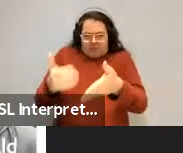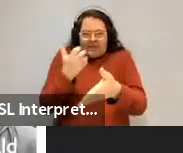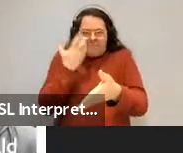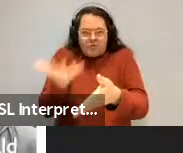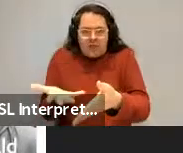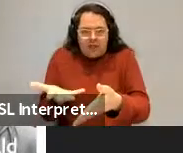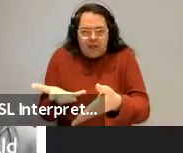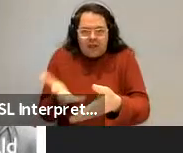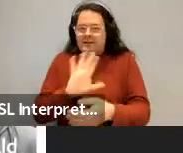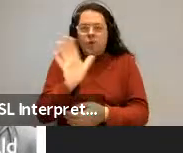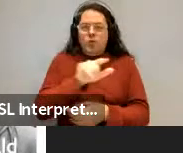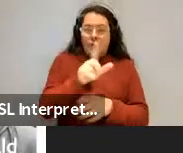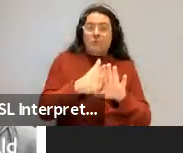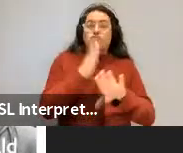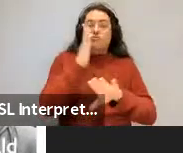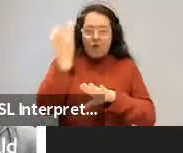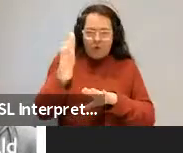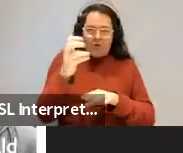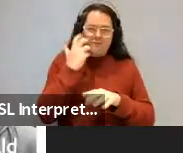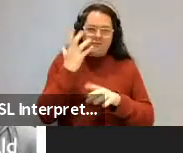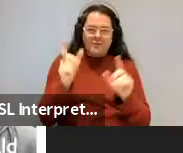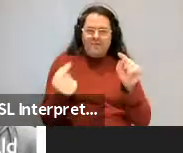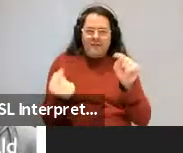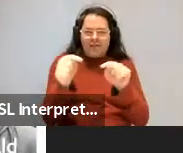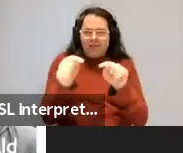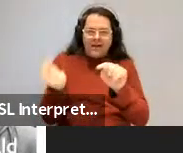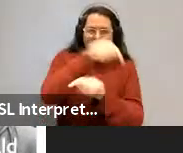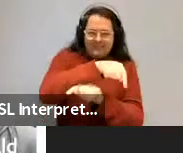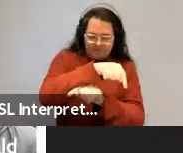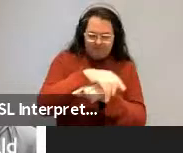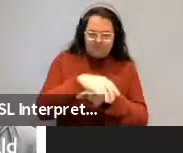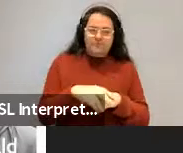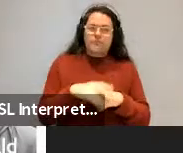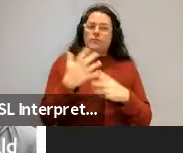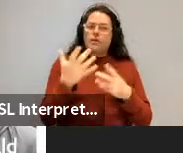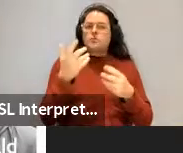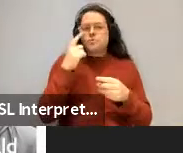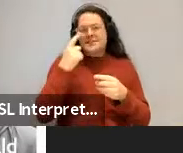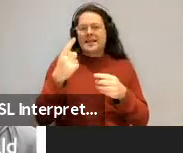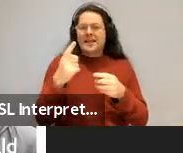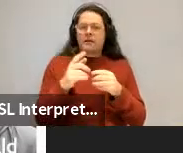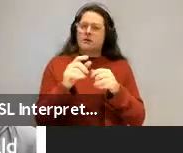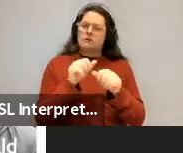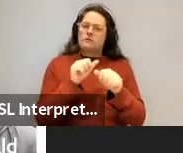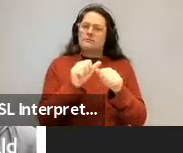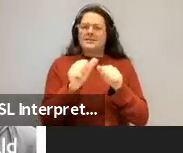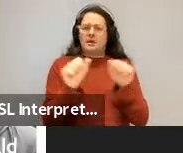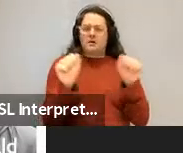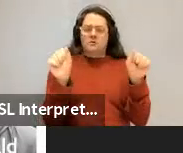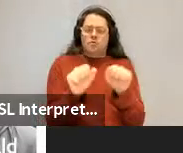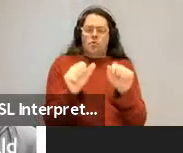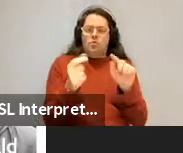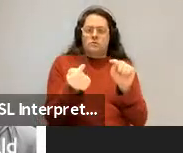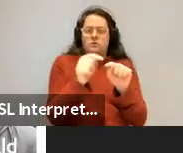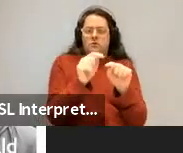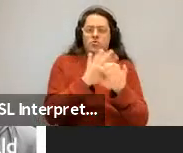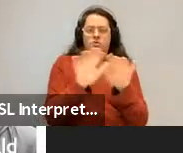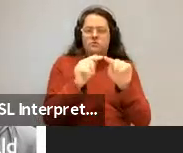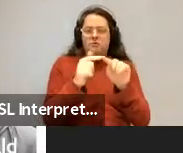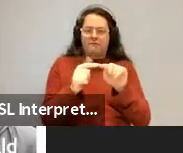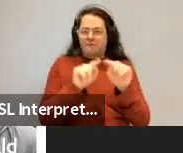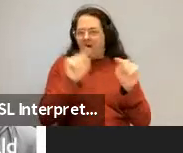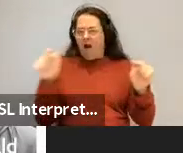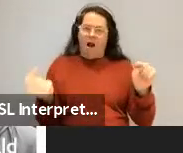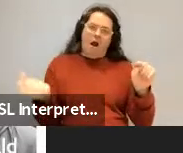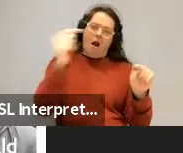Anyway, to evaluate whether languages tend to minimize dependency links, we, you know, used and collected some database of